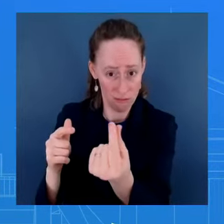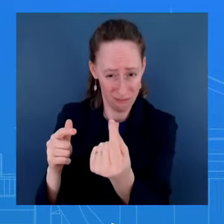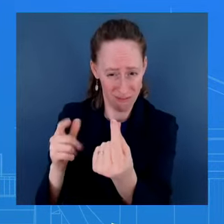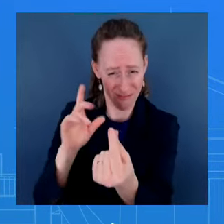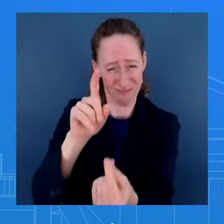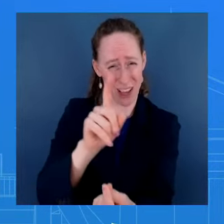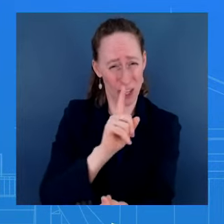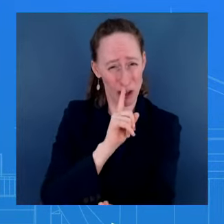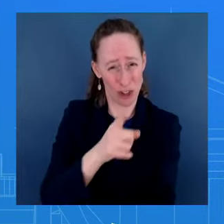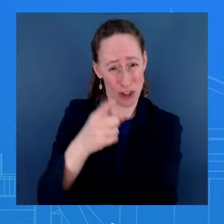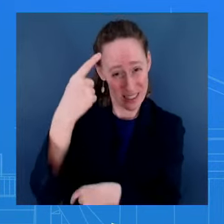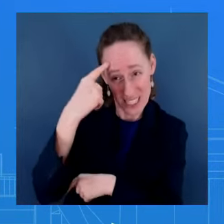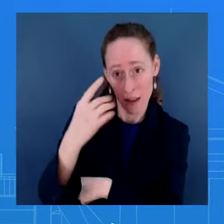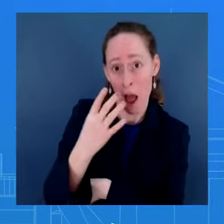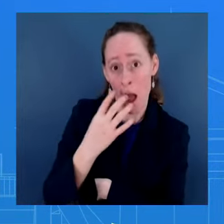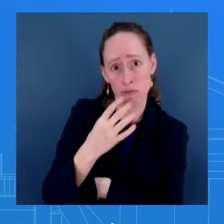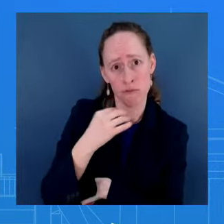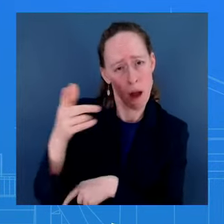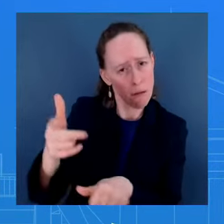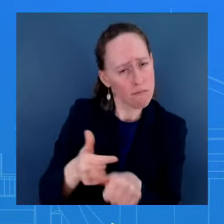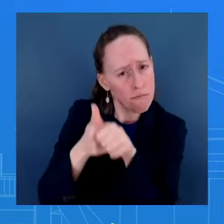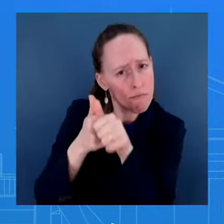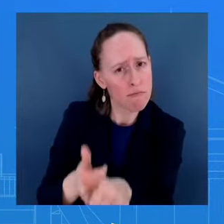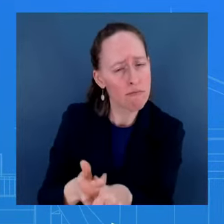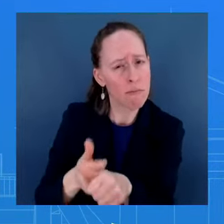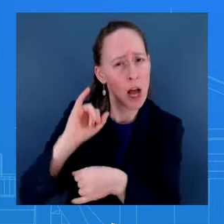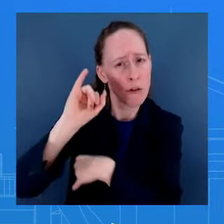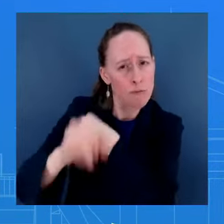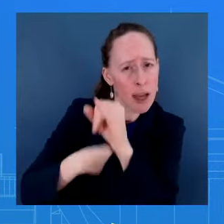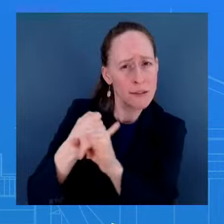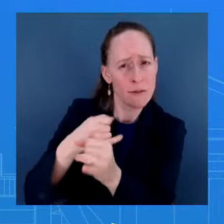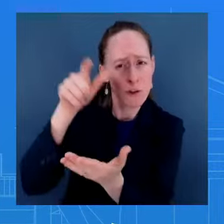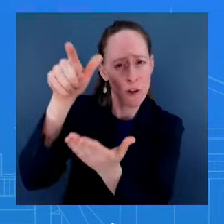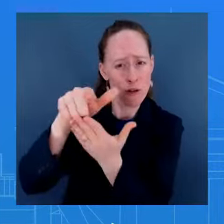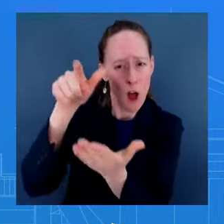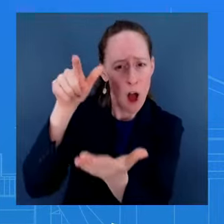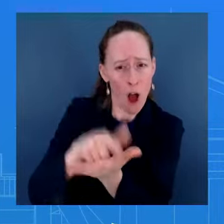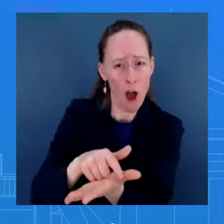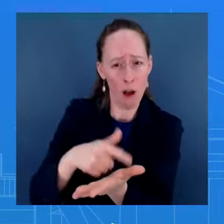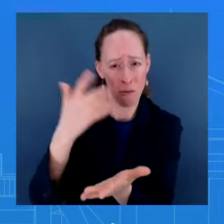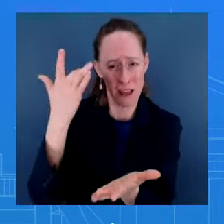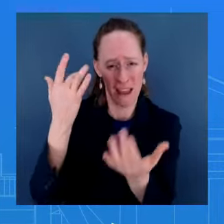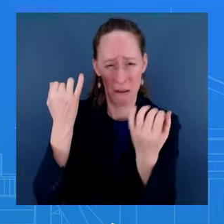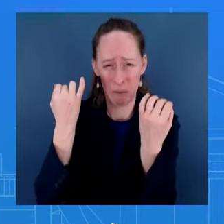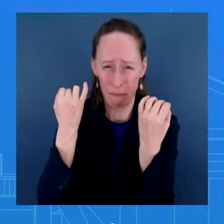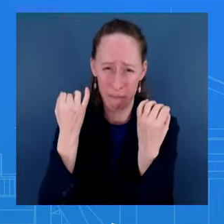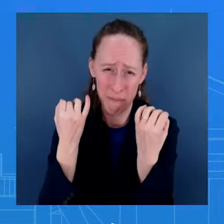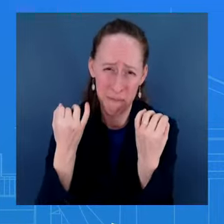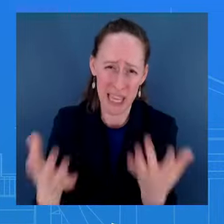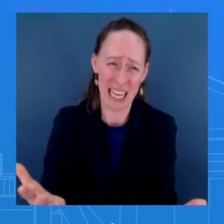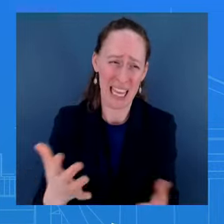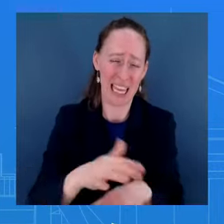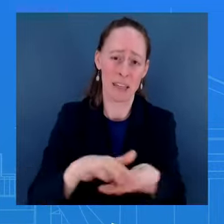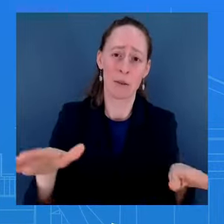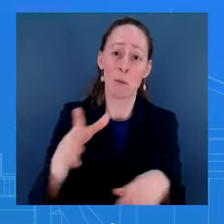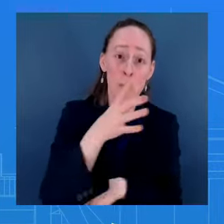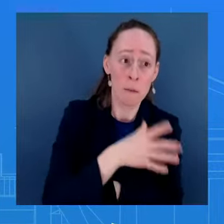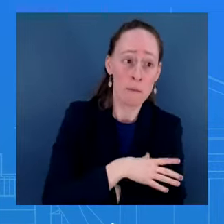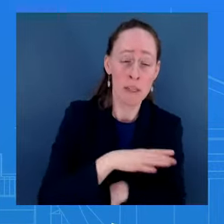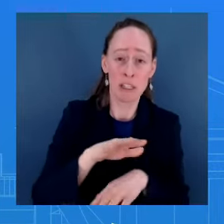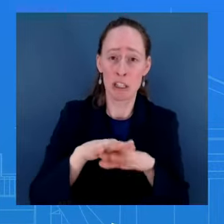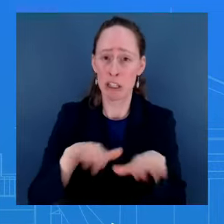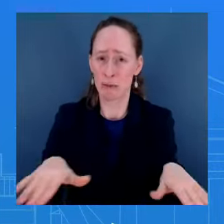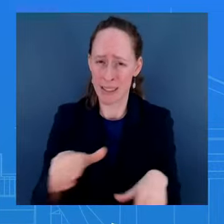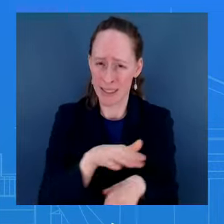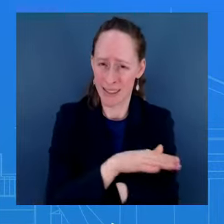of the people who have been killed are women and children? So I've heard about the reporting of the letter, so I don't want to – I haven't seen the letter, so I